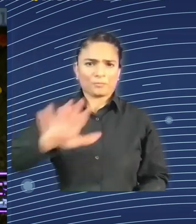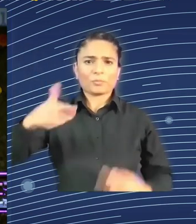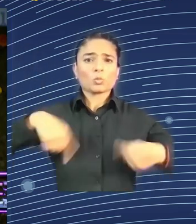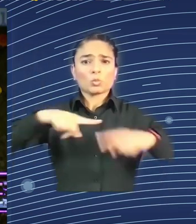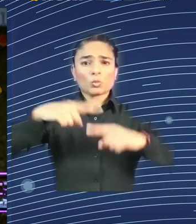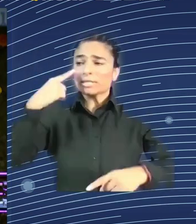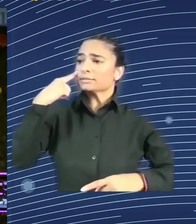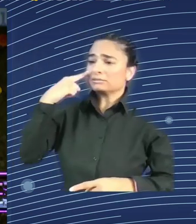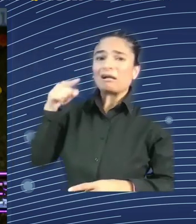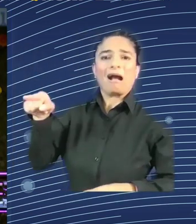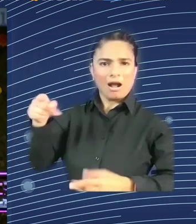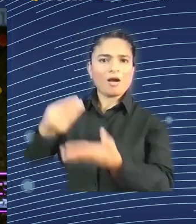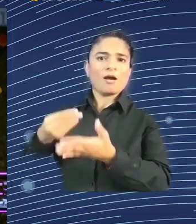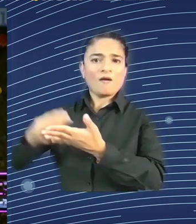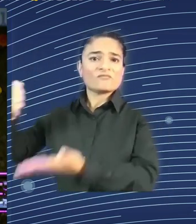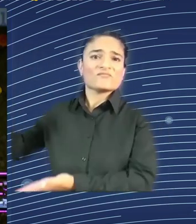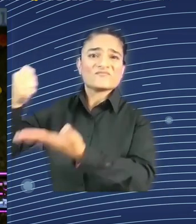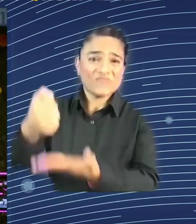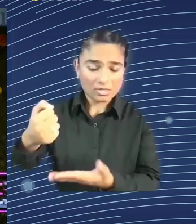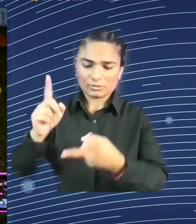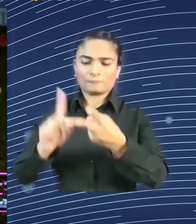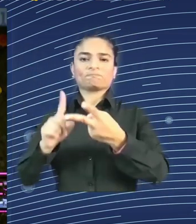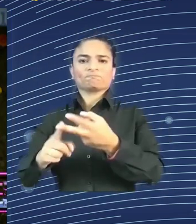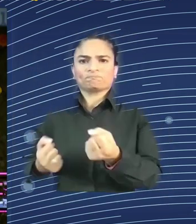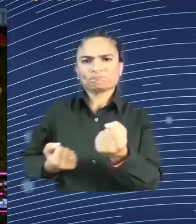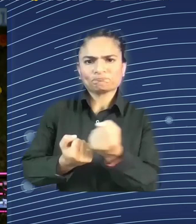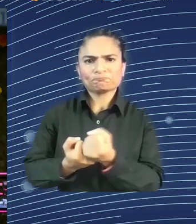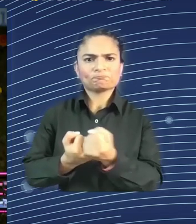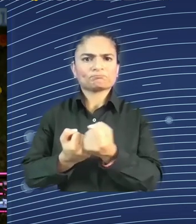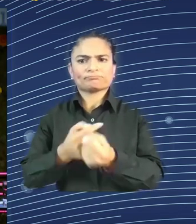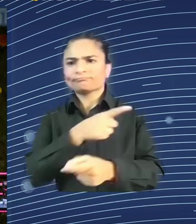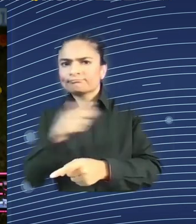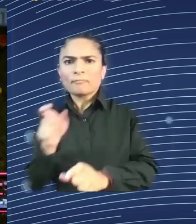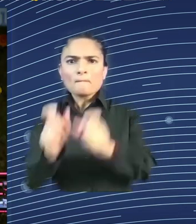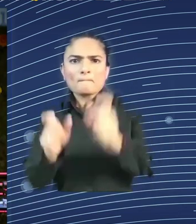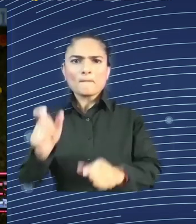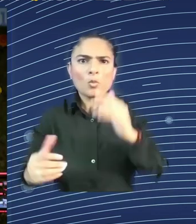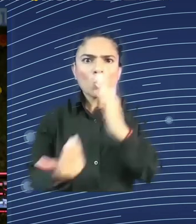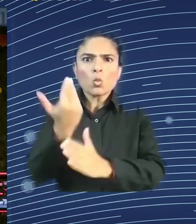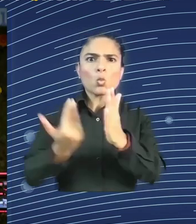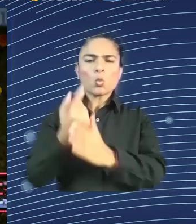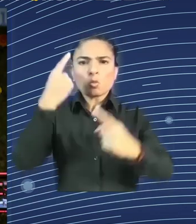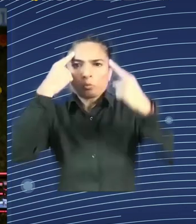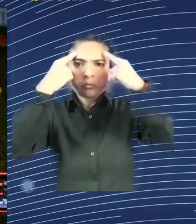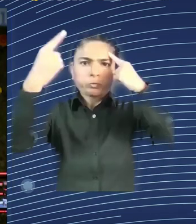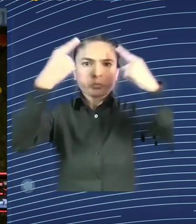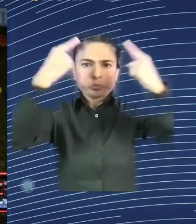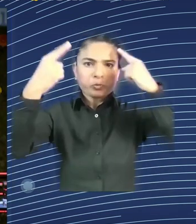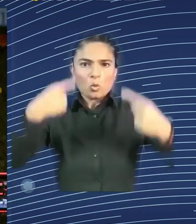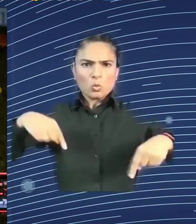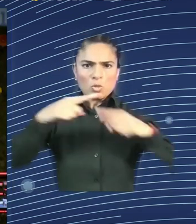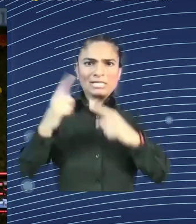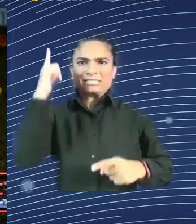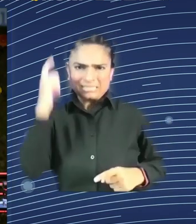quite a lot of support. On the one side, from a governmental level, which is important to set these seats, but also